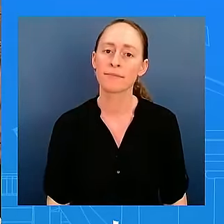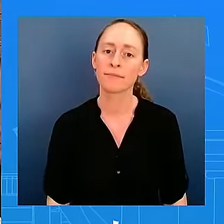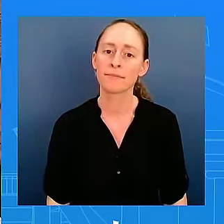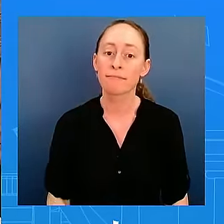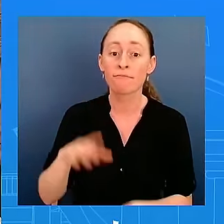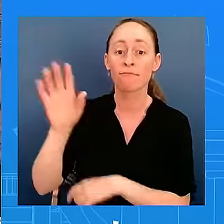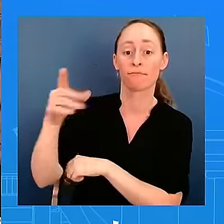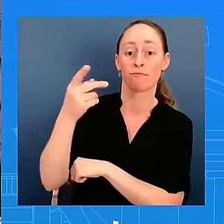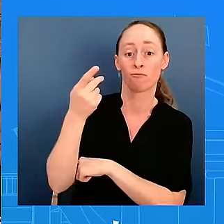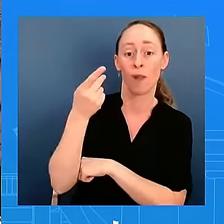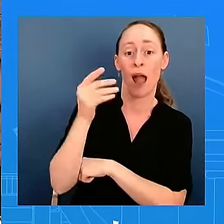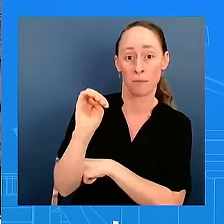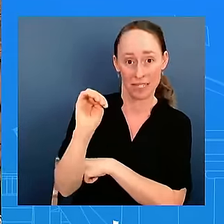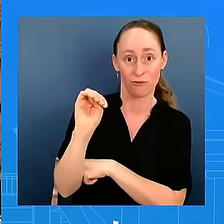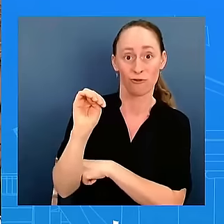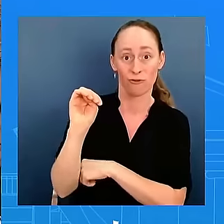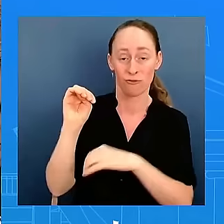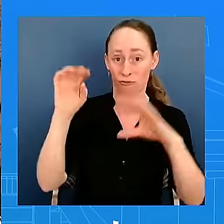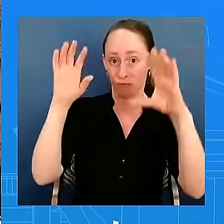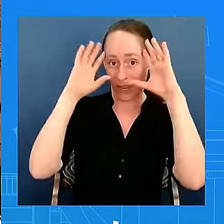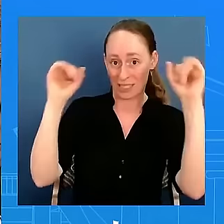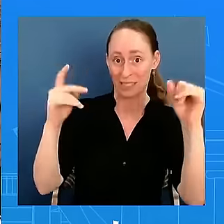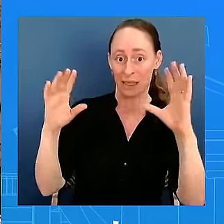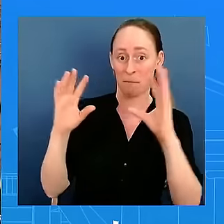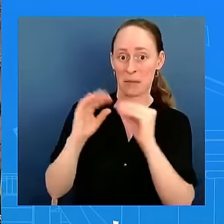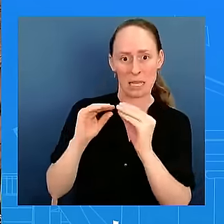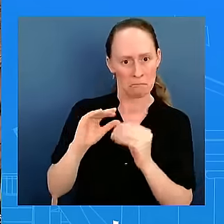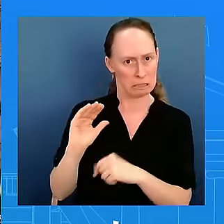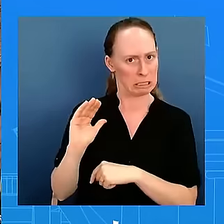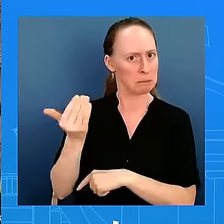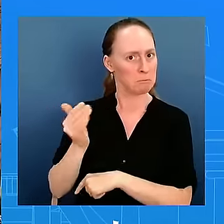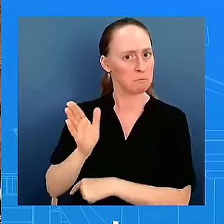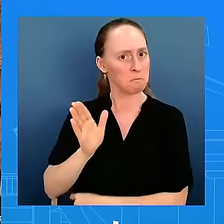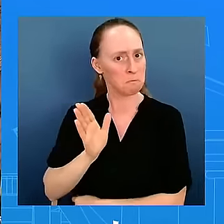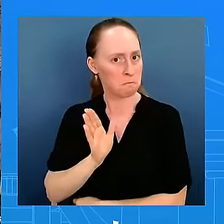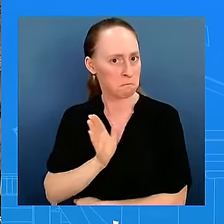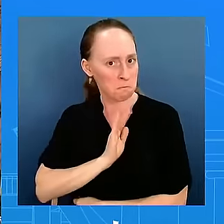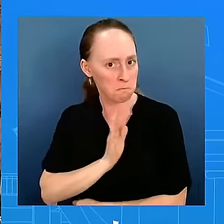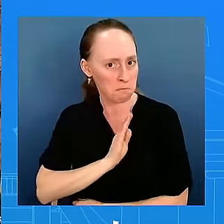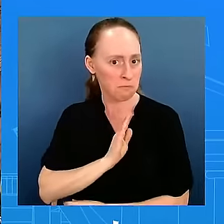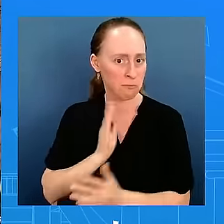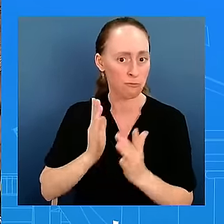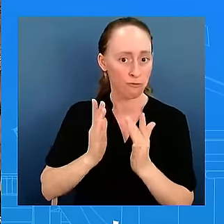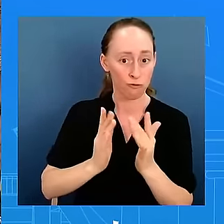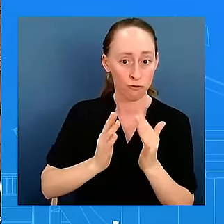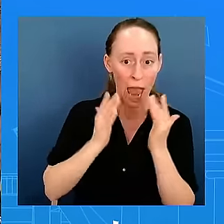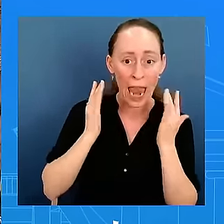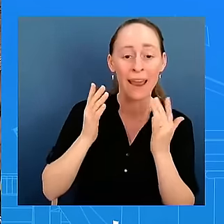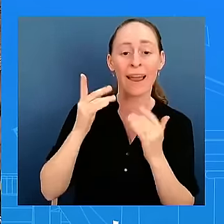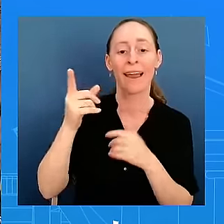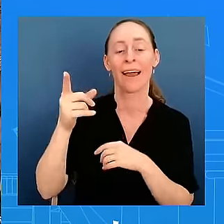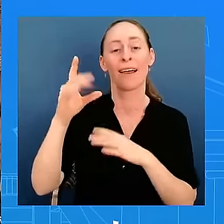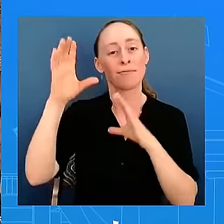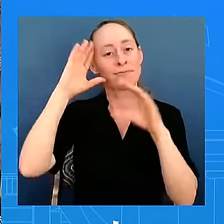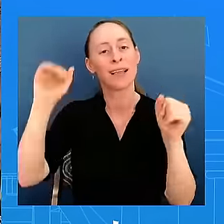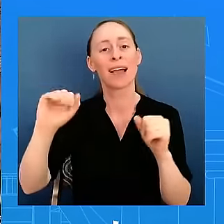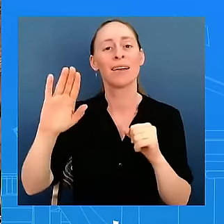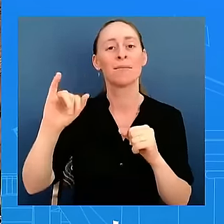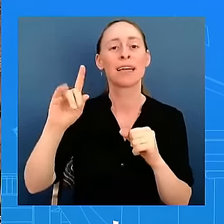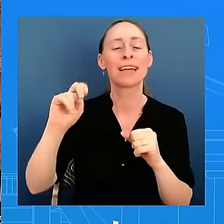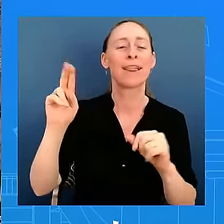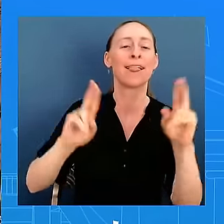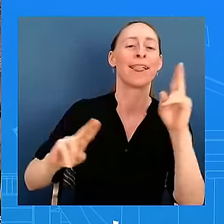friendly and cordial and President Biden was joking about how old he was when he first had a meeting with a previous Prime Minister.